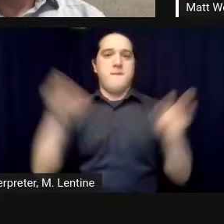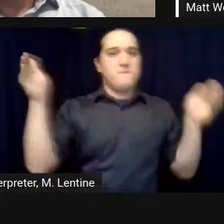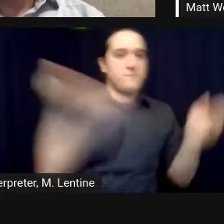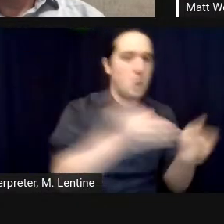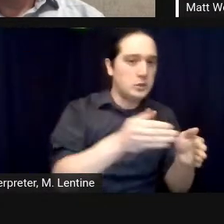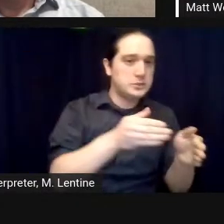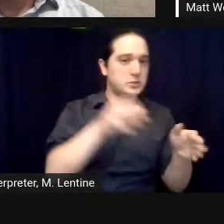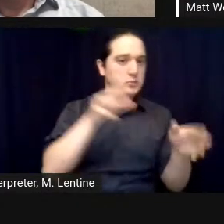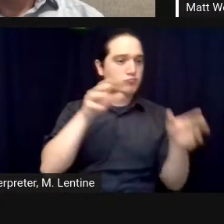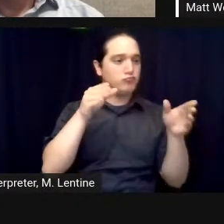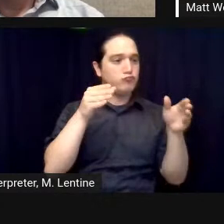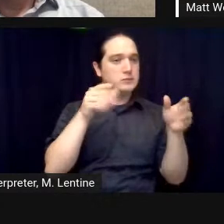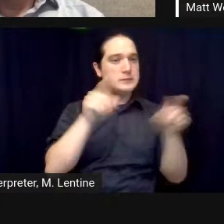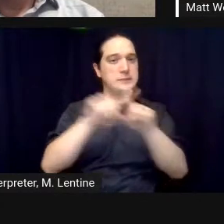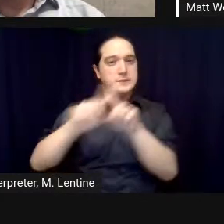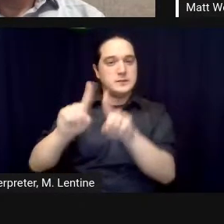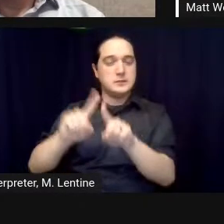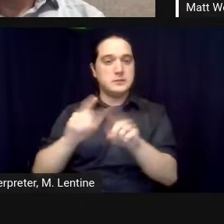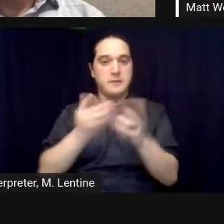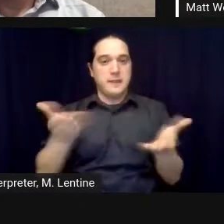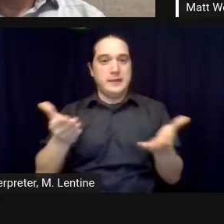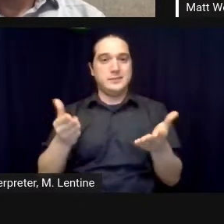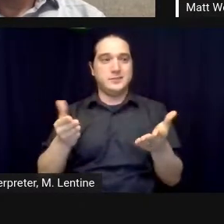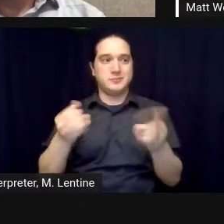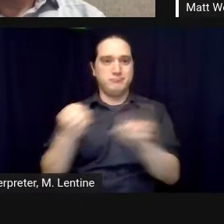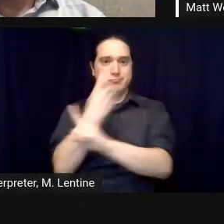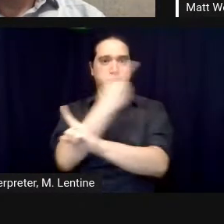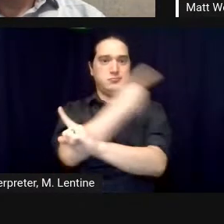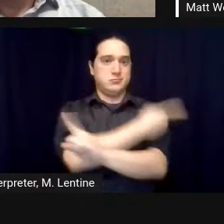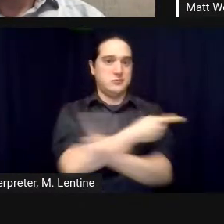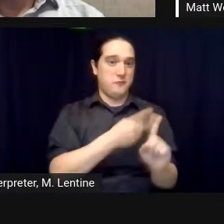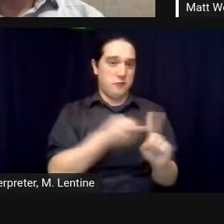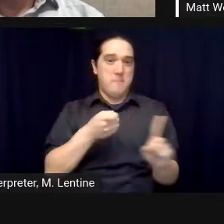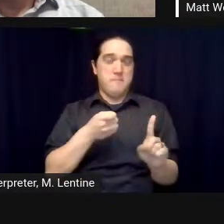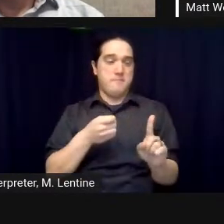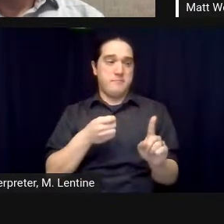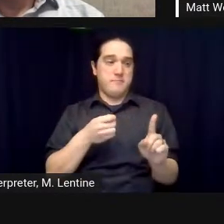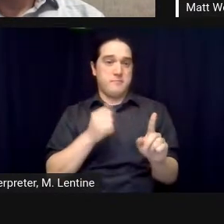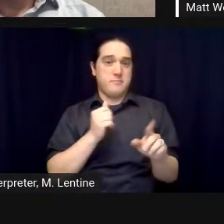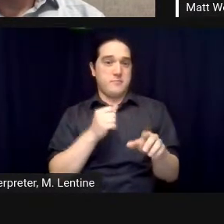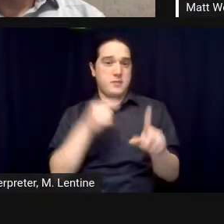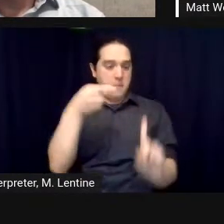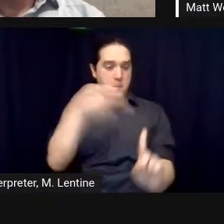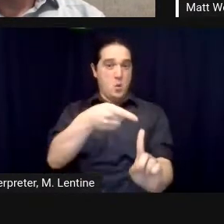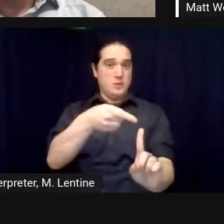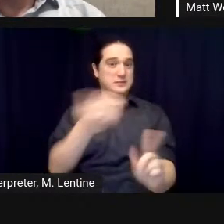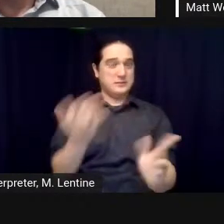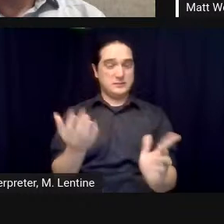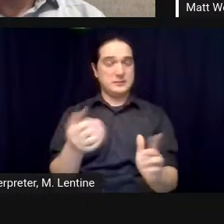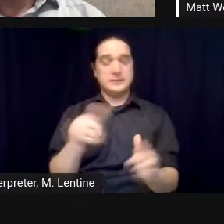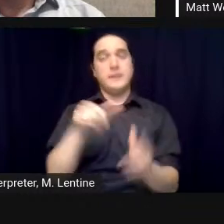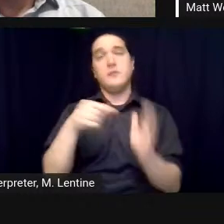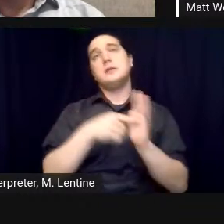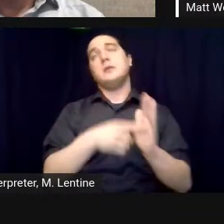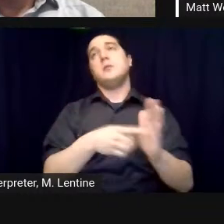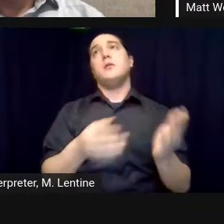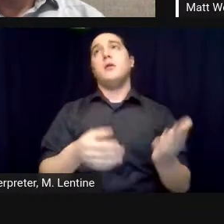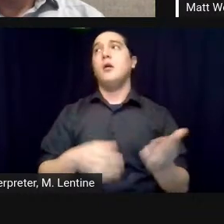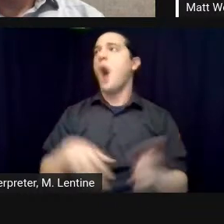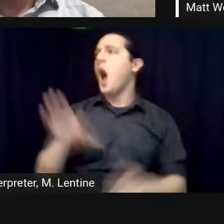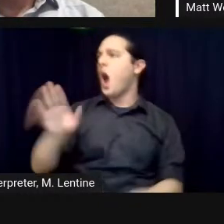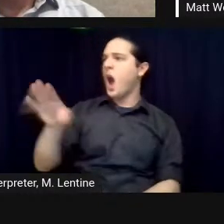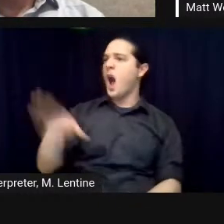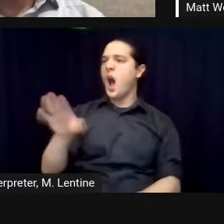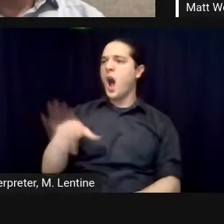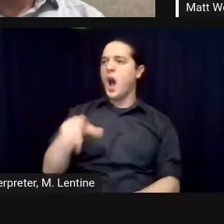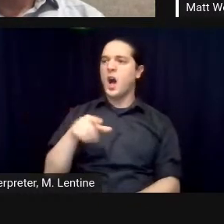you know had nothing to do with the science which is what the biosphereians wanted to focus on and people were only focused on all those other aspects of